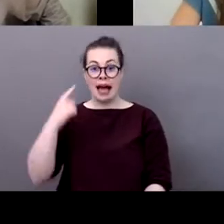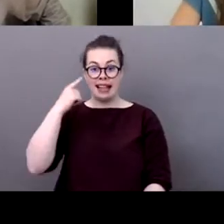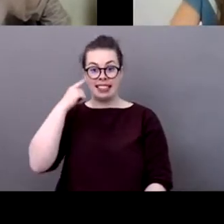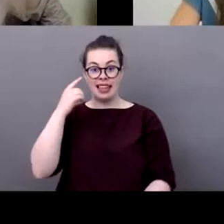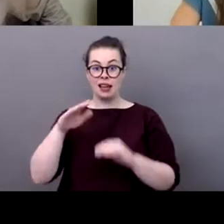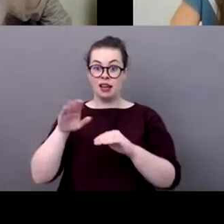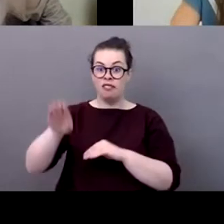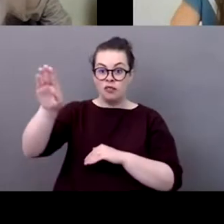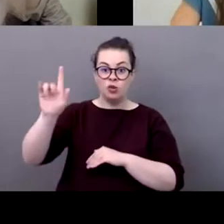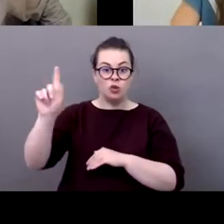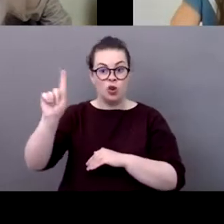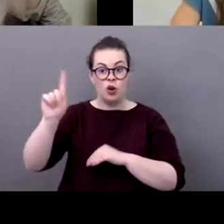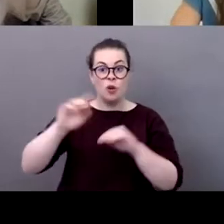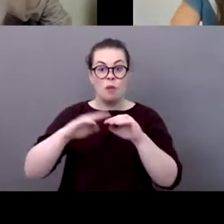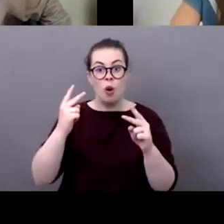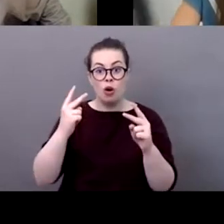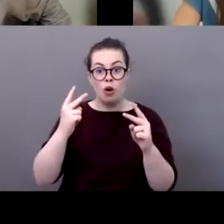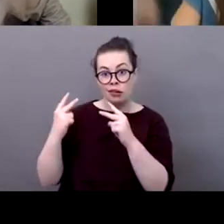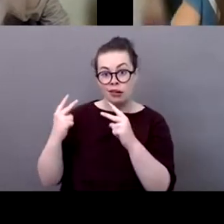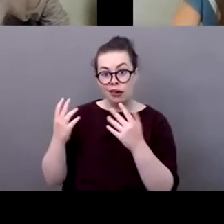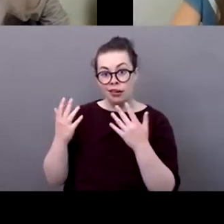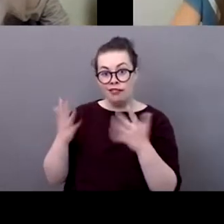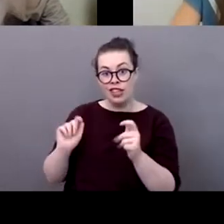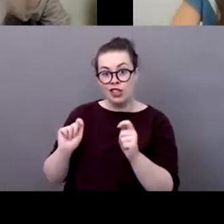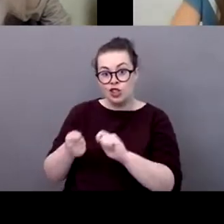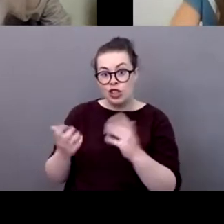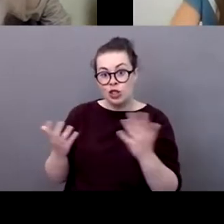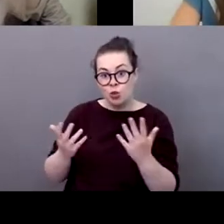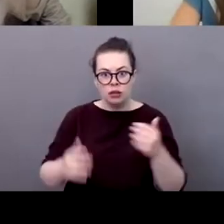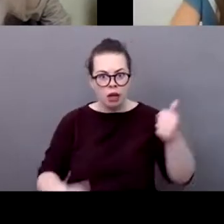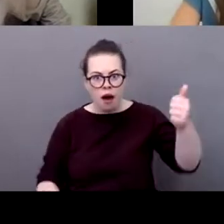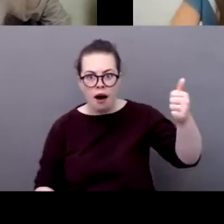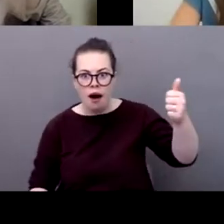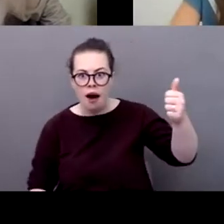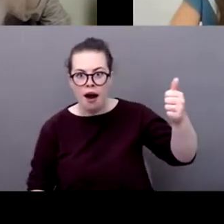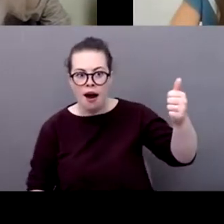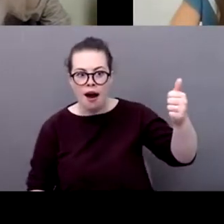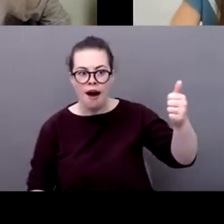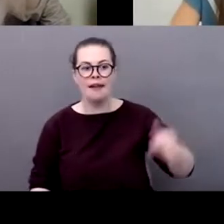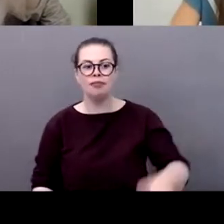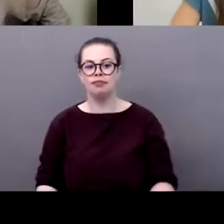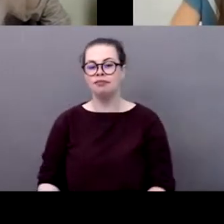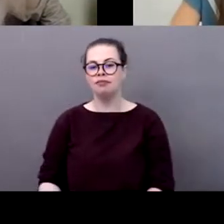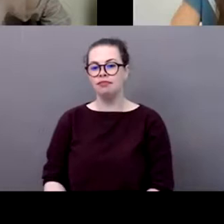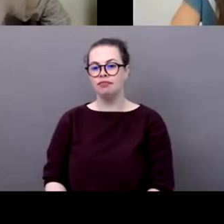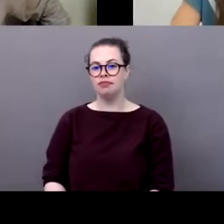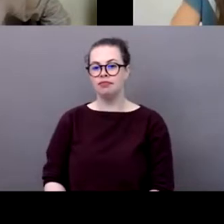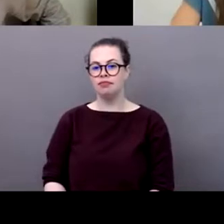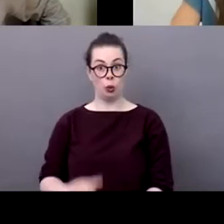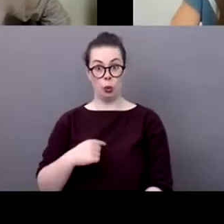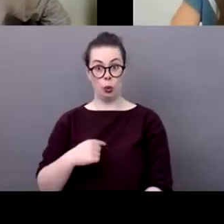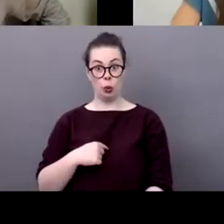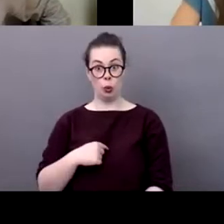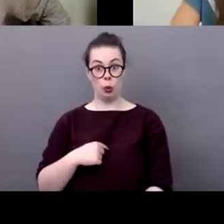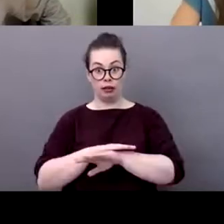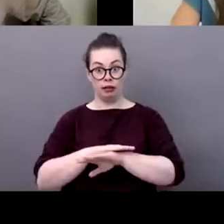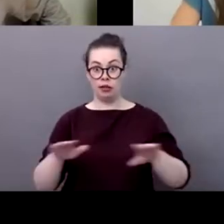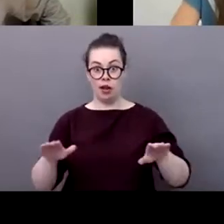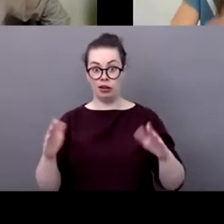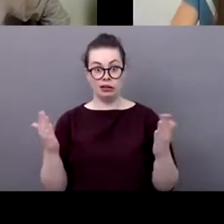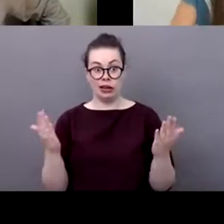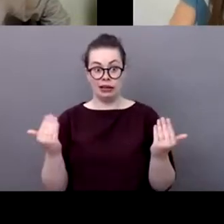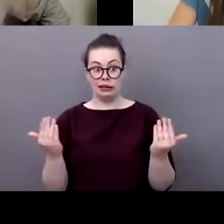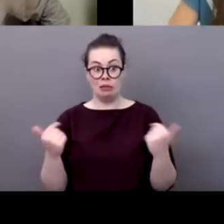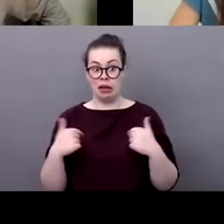yeah that's even much better this is this is quite something perhaps that we didn't really expect not having a direct experience